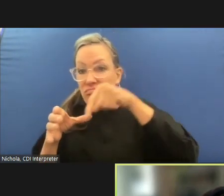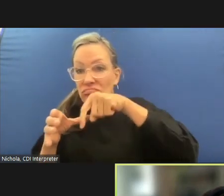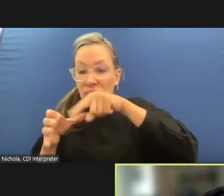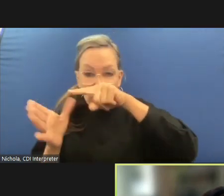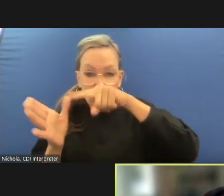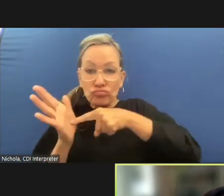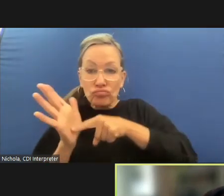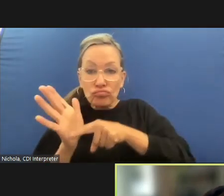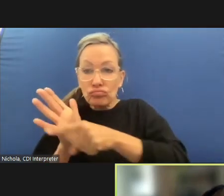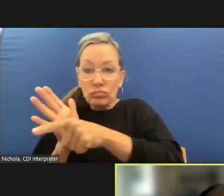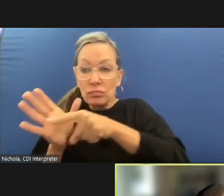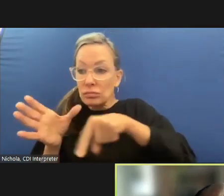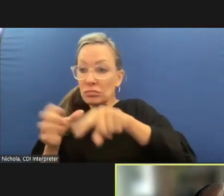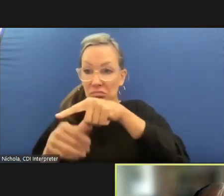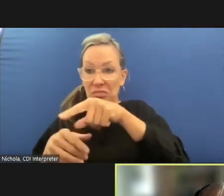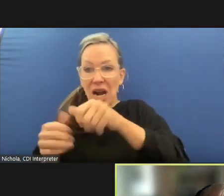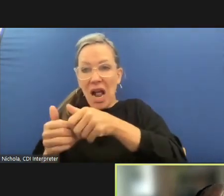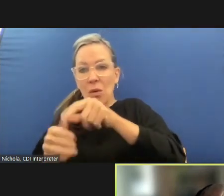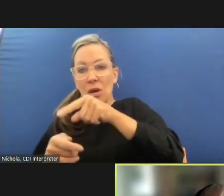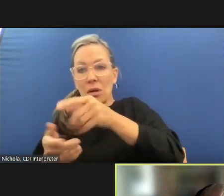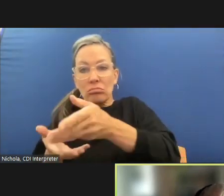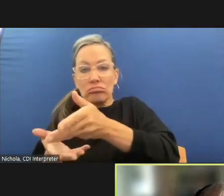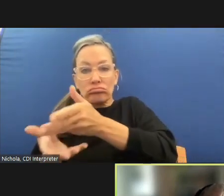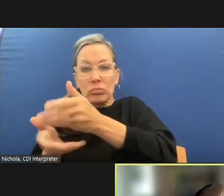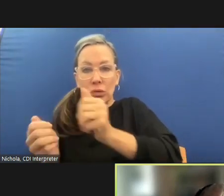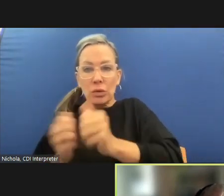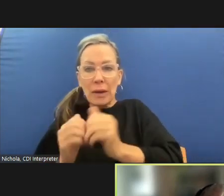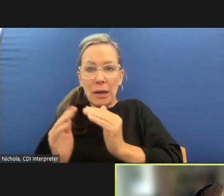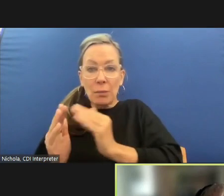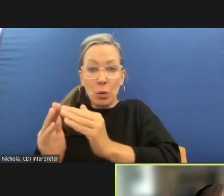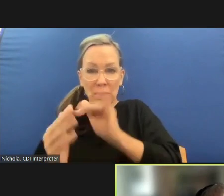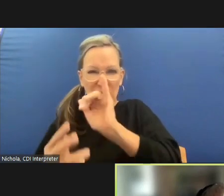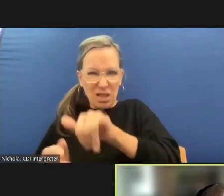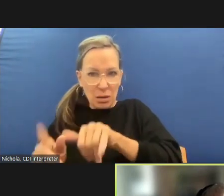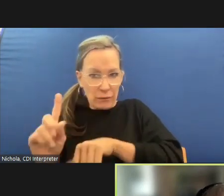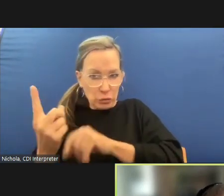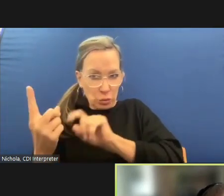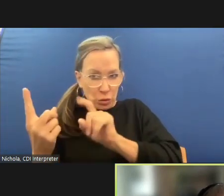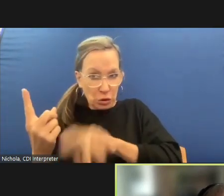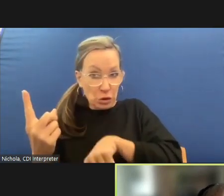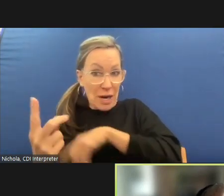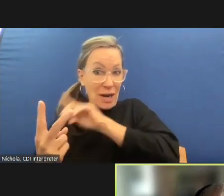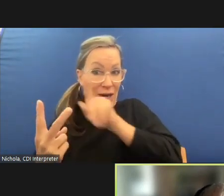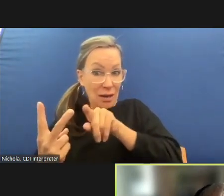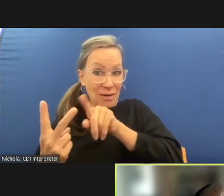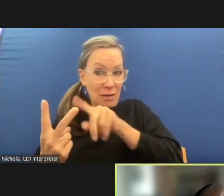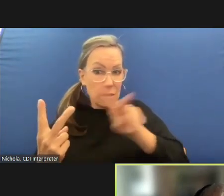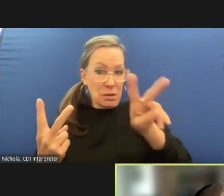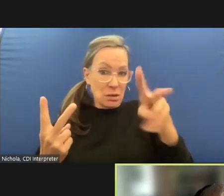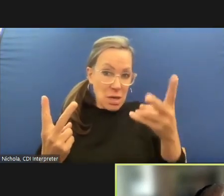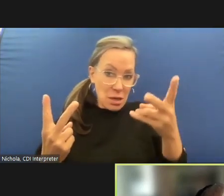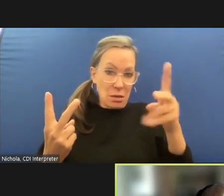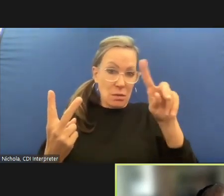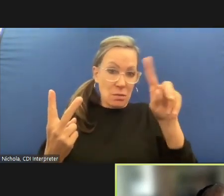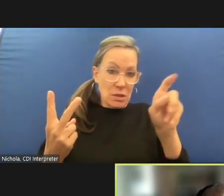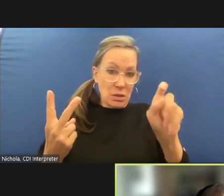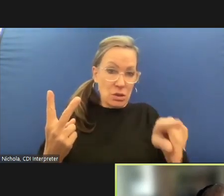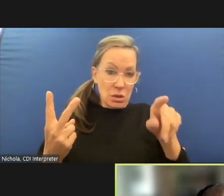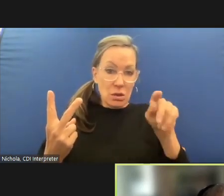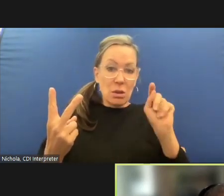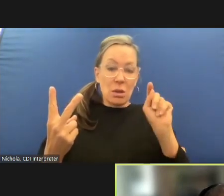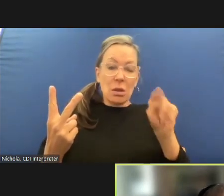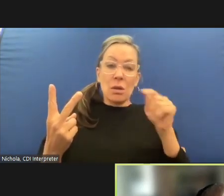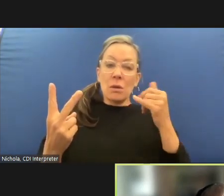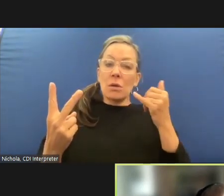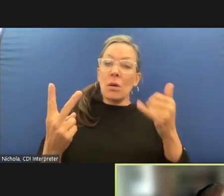is there a place that we can learn more about those three or two possibilities of uh